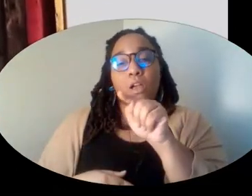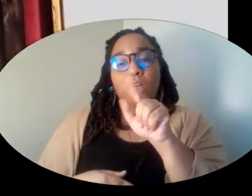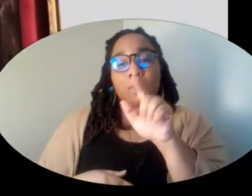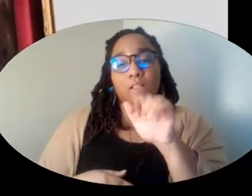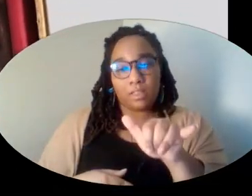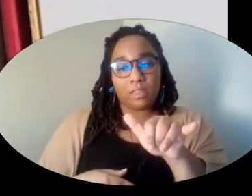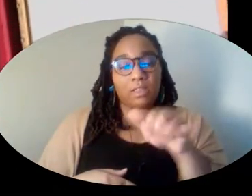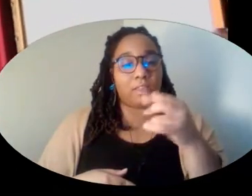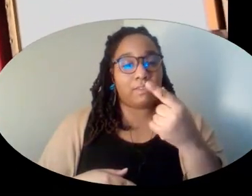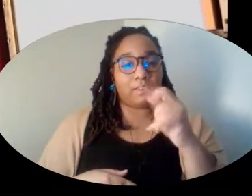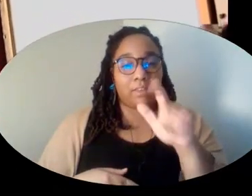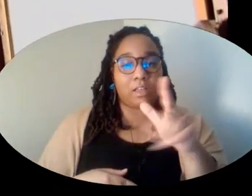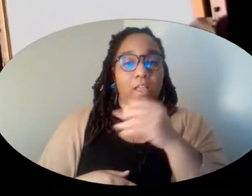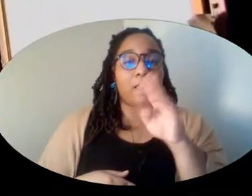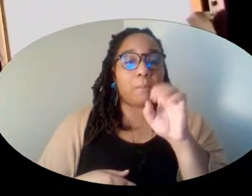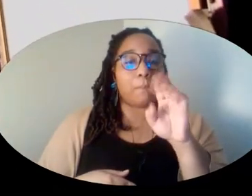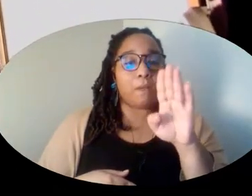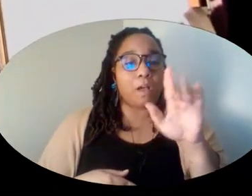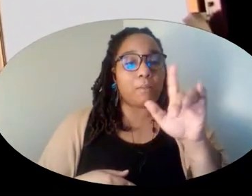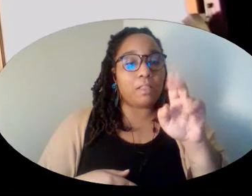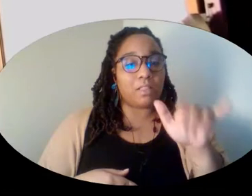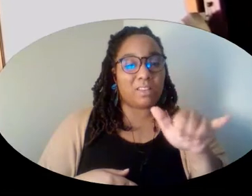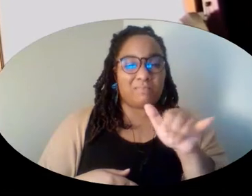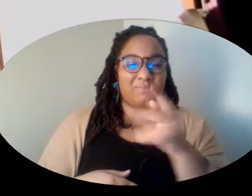Bob Lennie, who are the two hellish people here.